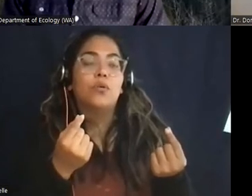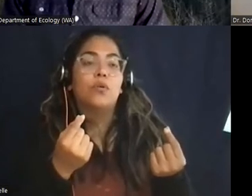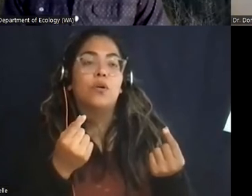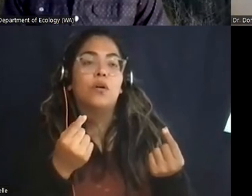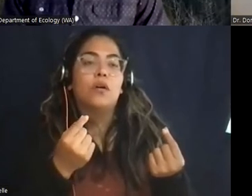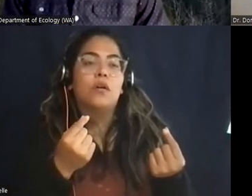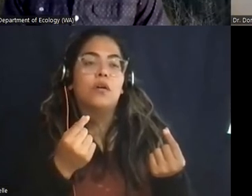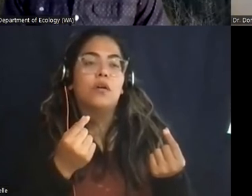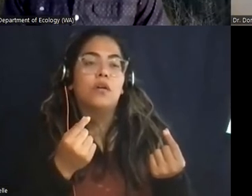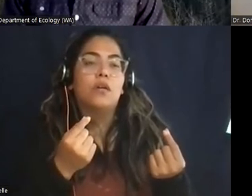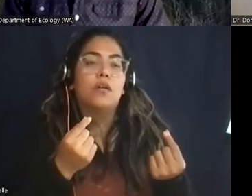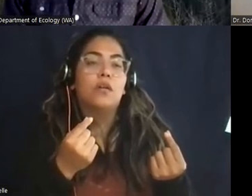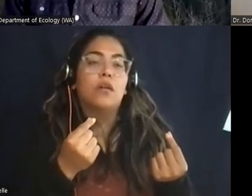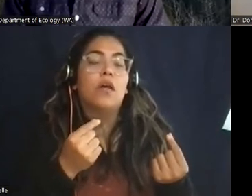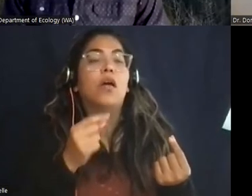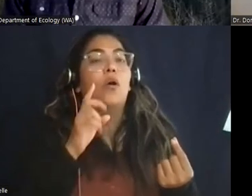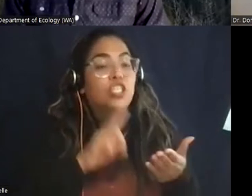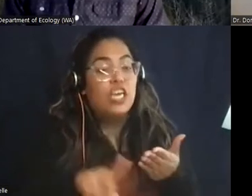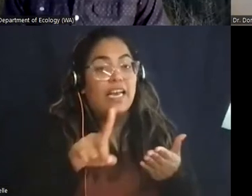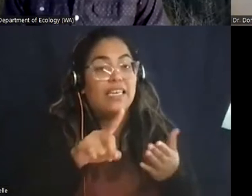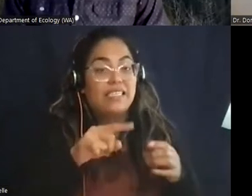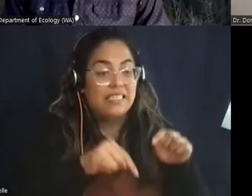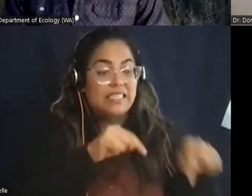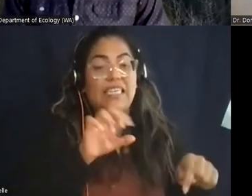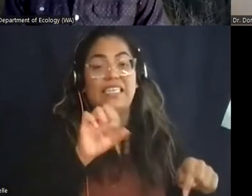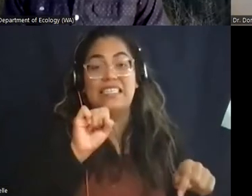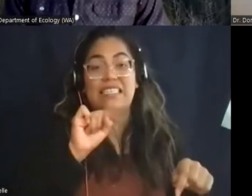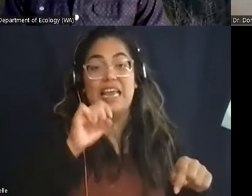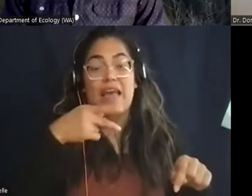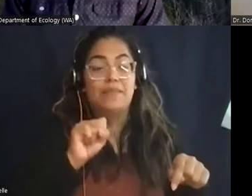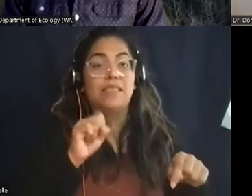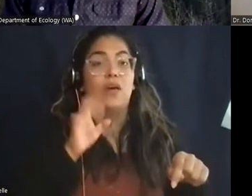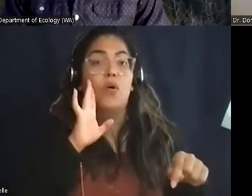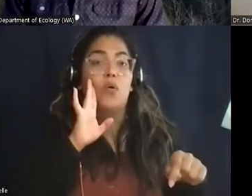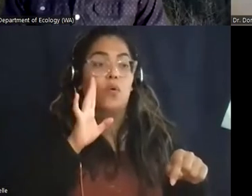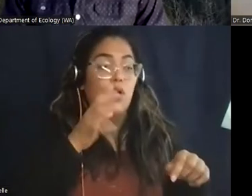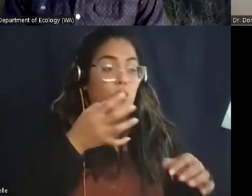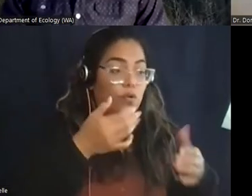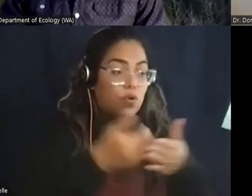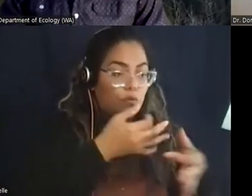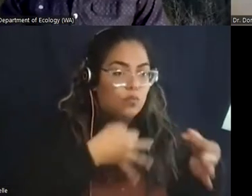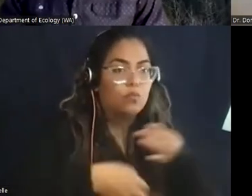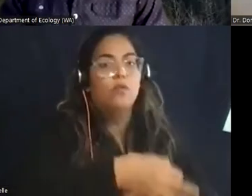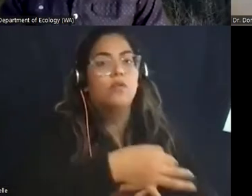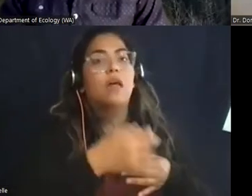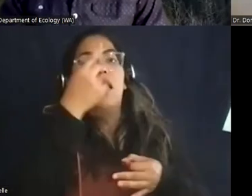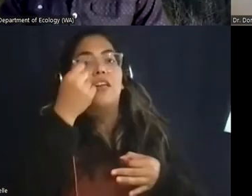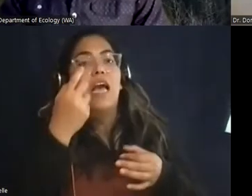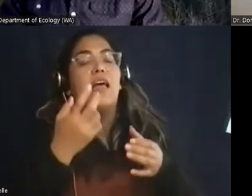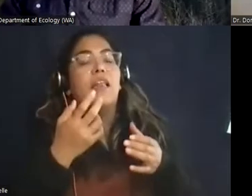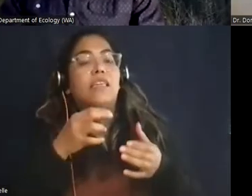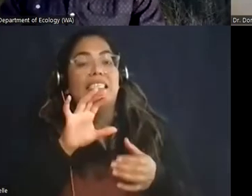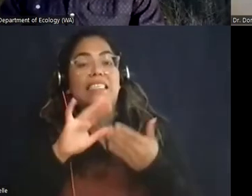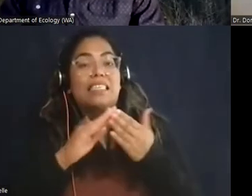and installed new check steps and city of rocks is just commonly a ton of plumes coming out from the ground and those